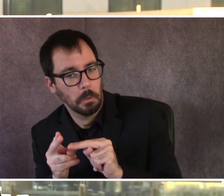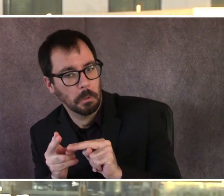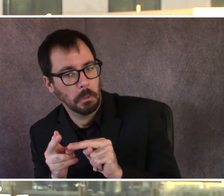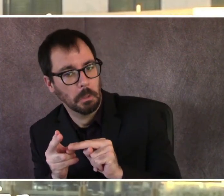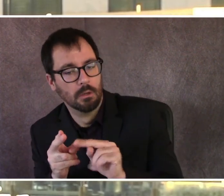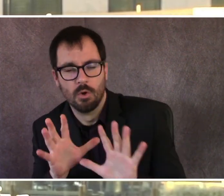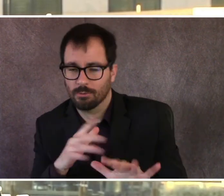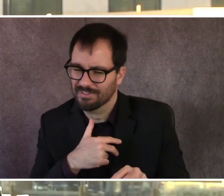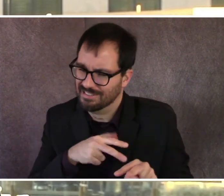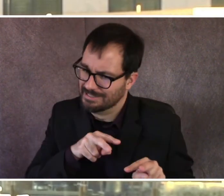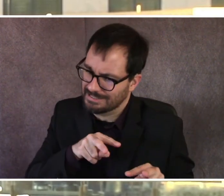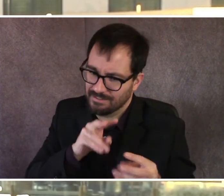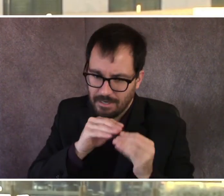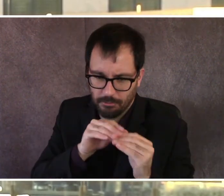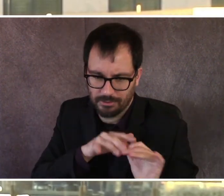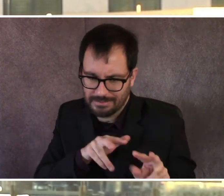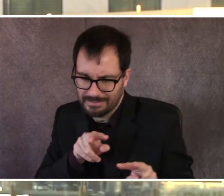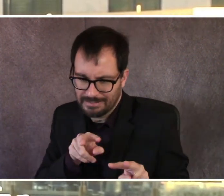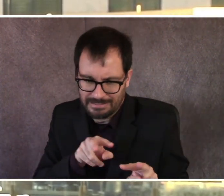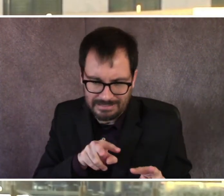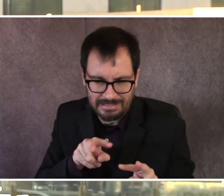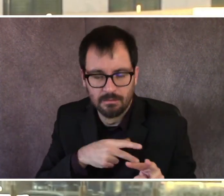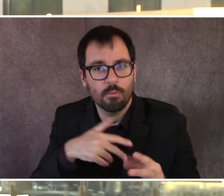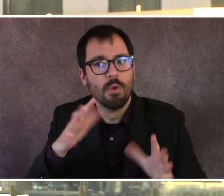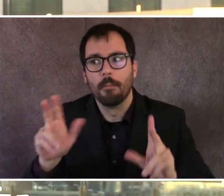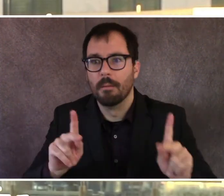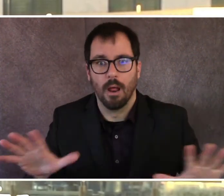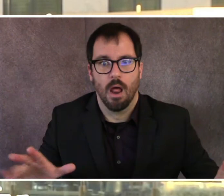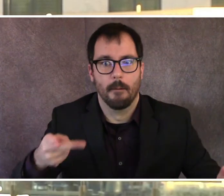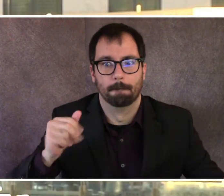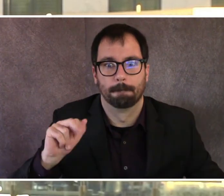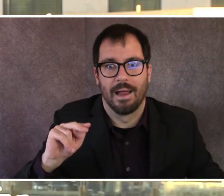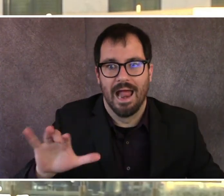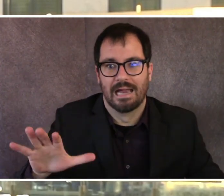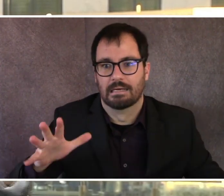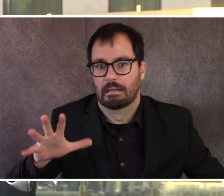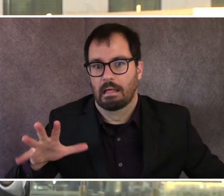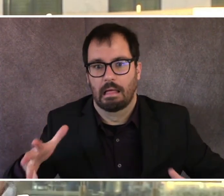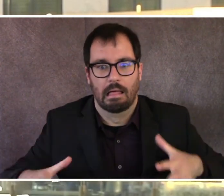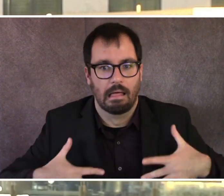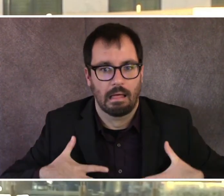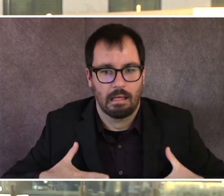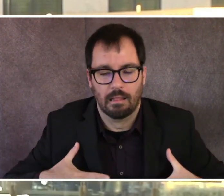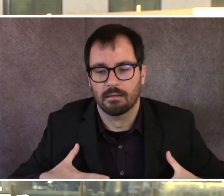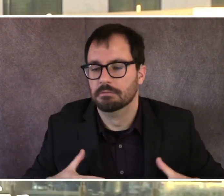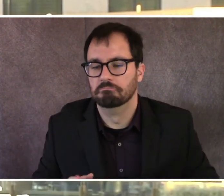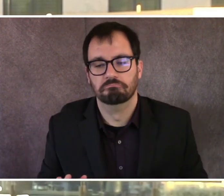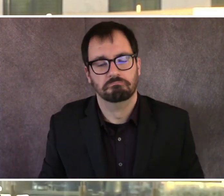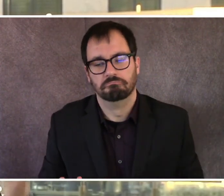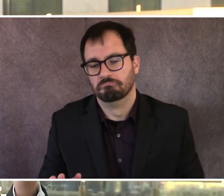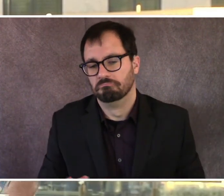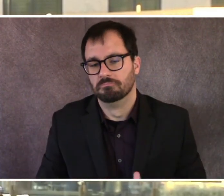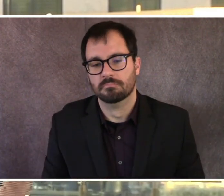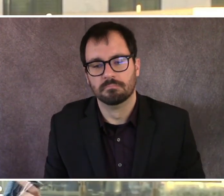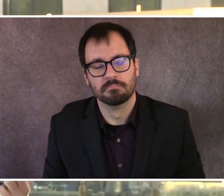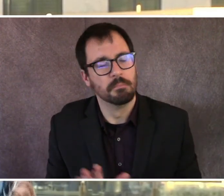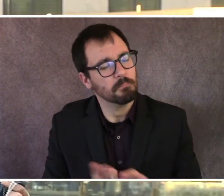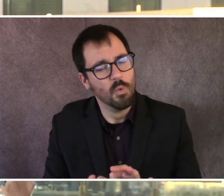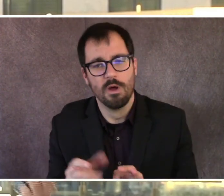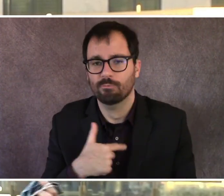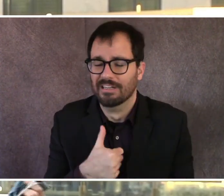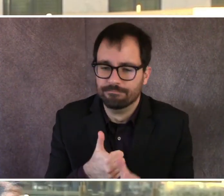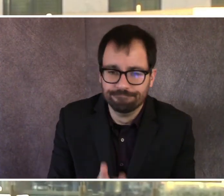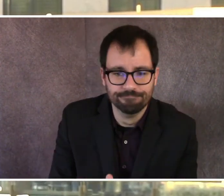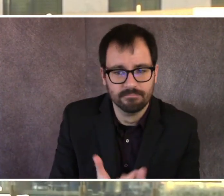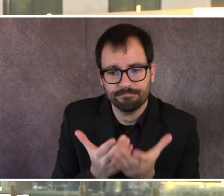panic in people right now. This shouldn't be, there's no need for panic. Uh, what there is need for is us to, to wear our masks, the physical distance, to do all the things that we